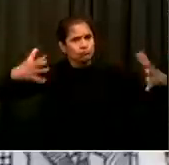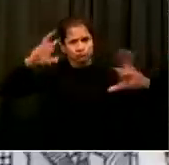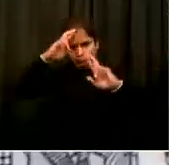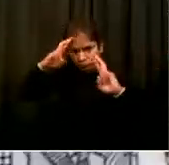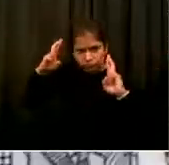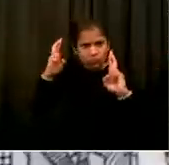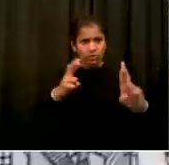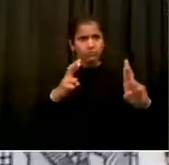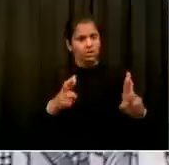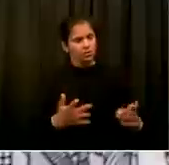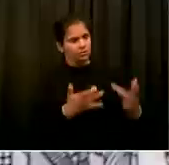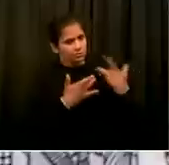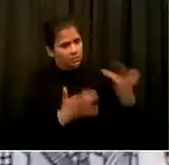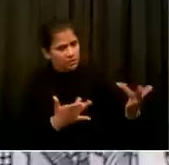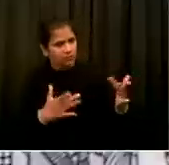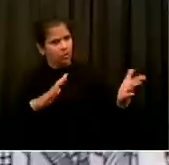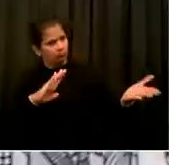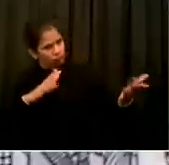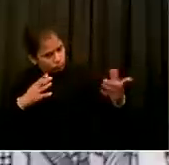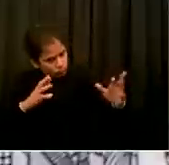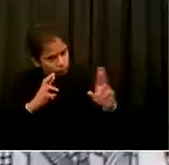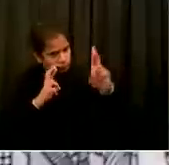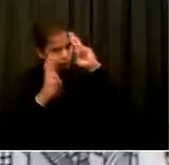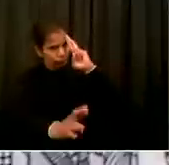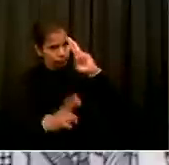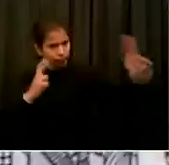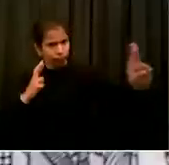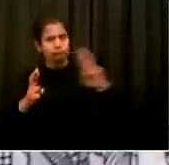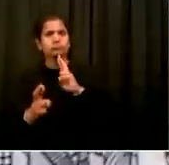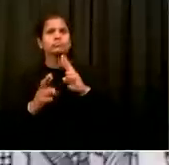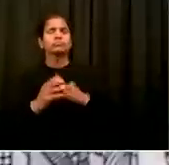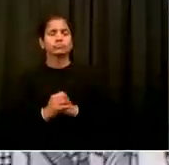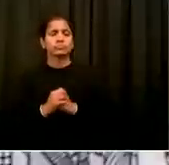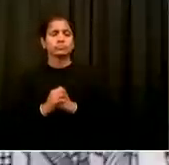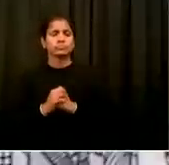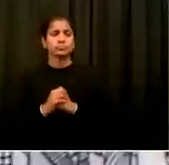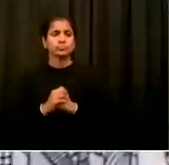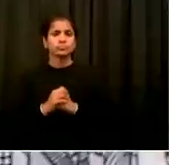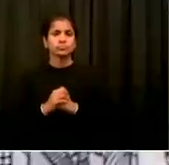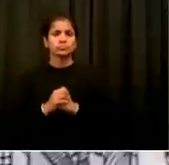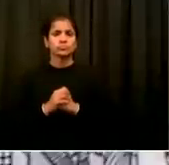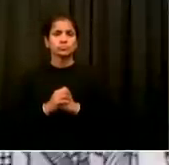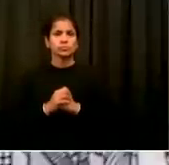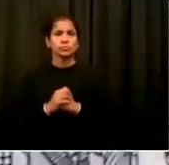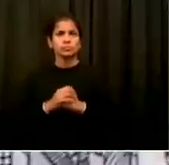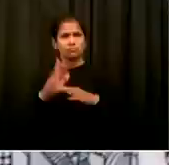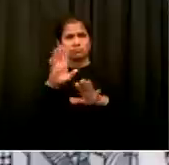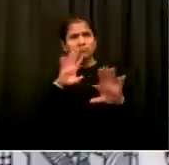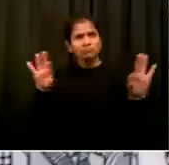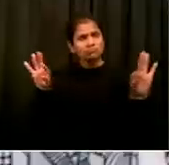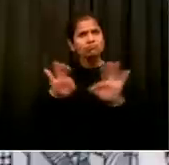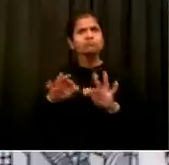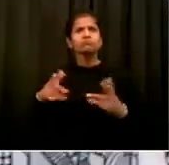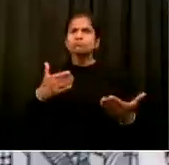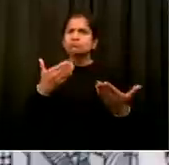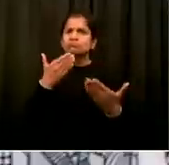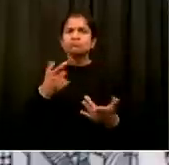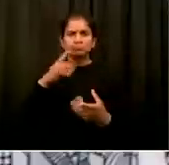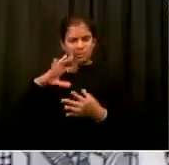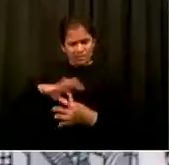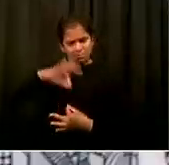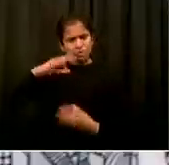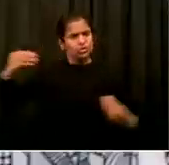been through together in this pandemic, I hope we learn a new spirit of unity and understanding. We've all got to work toward that.